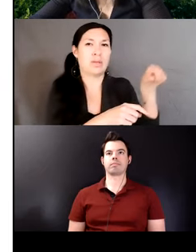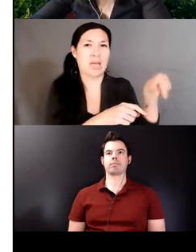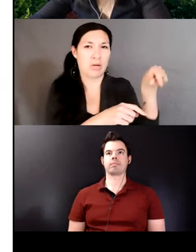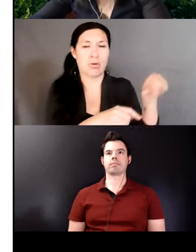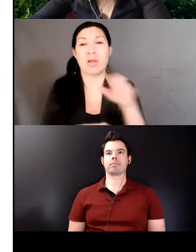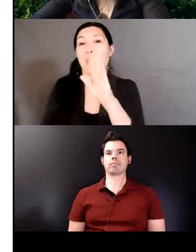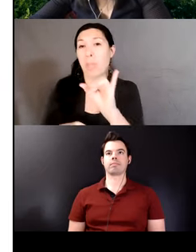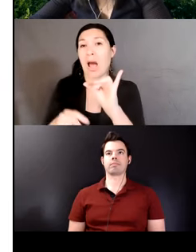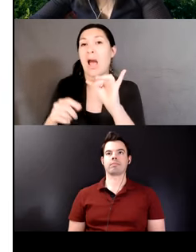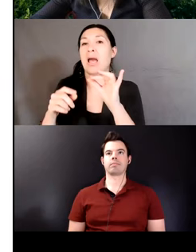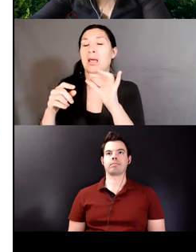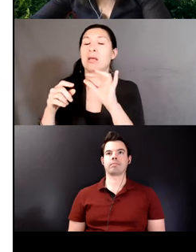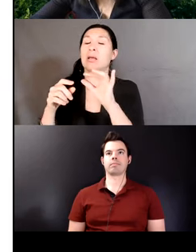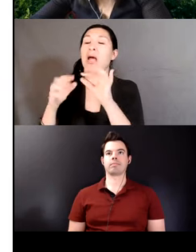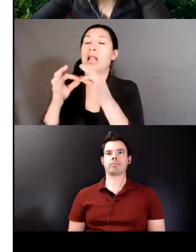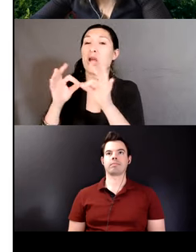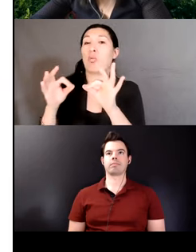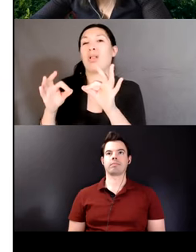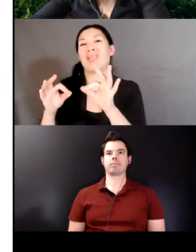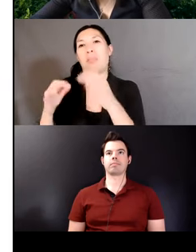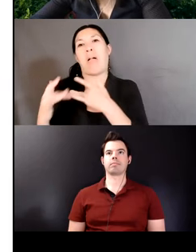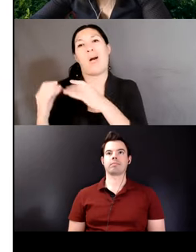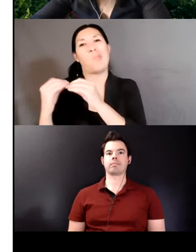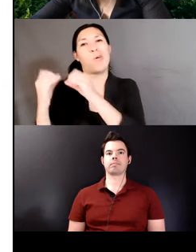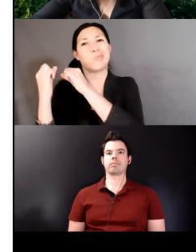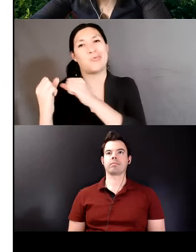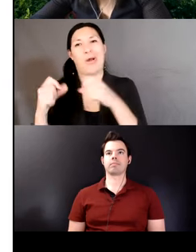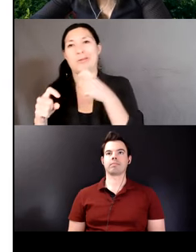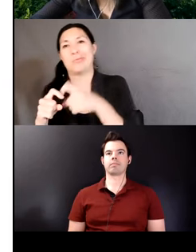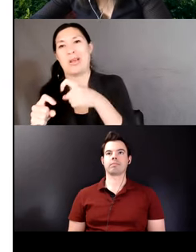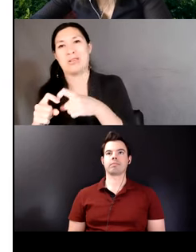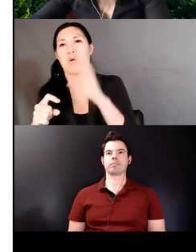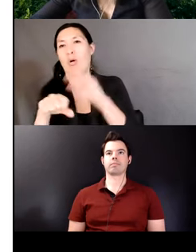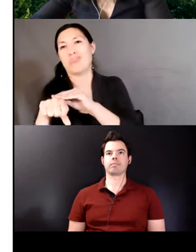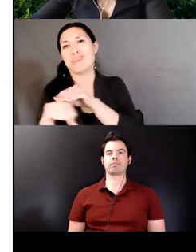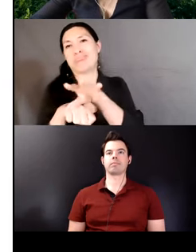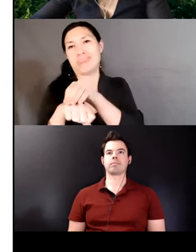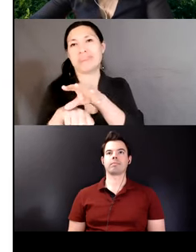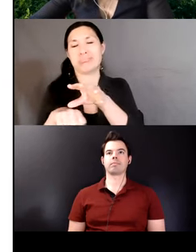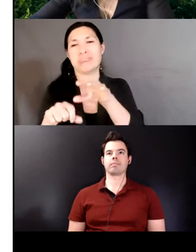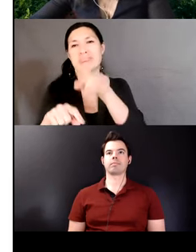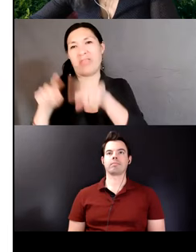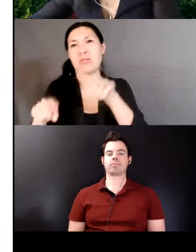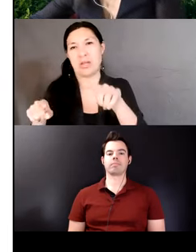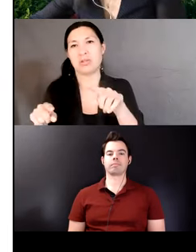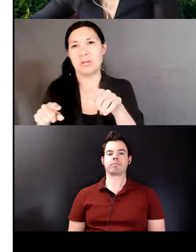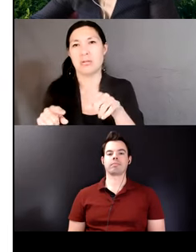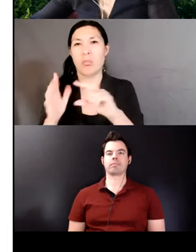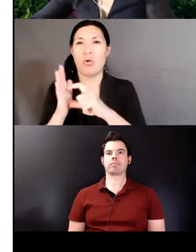Spanish dominant, can also influence morphological variation. Well, to conclude,